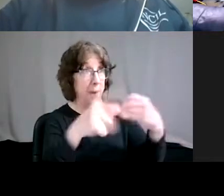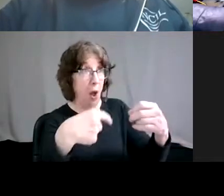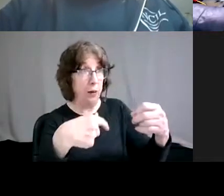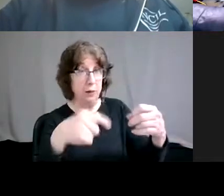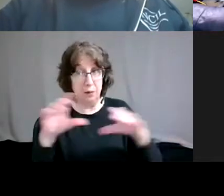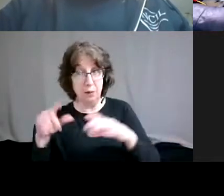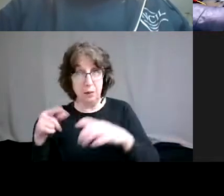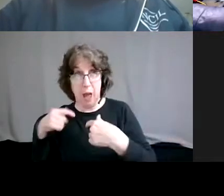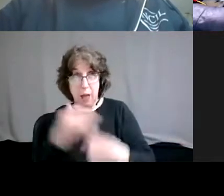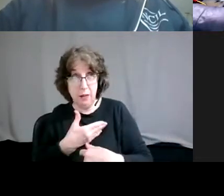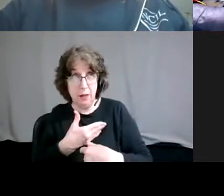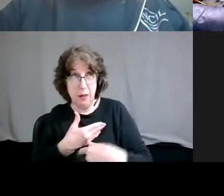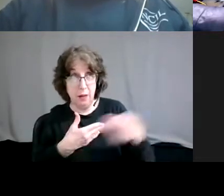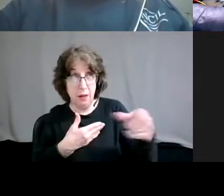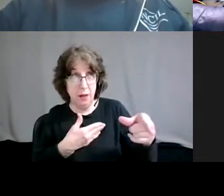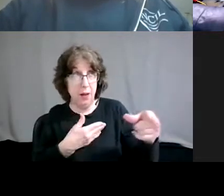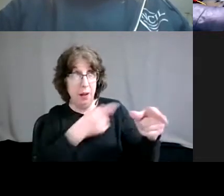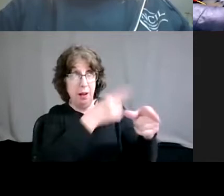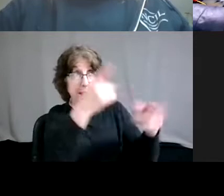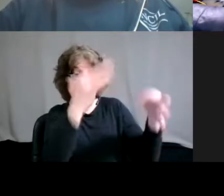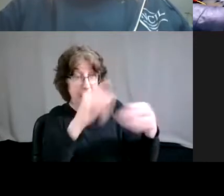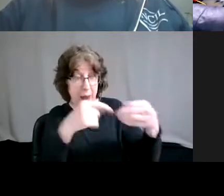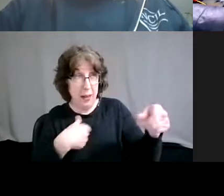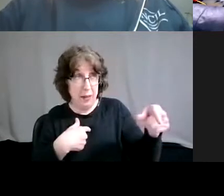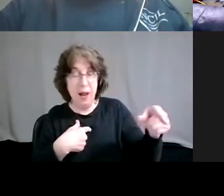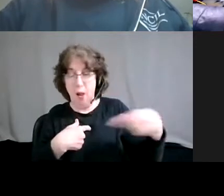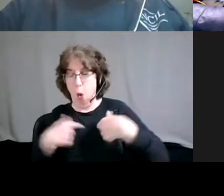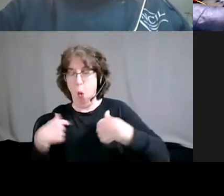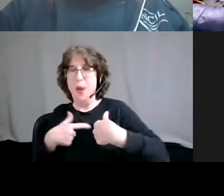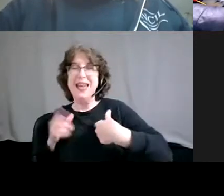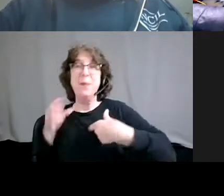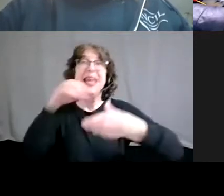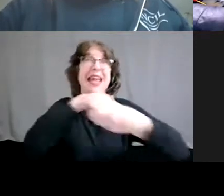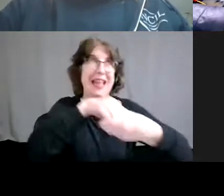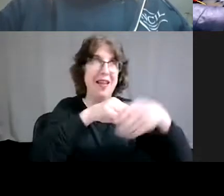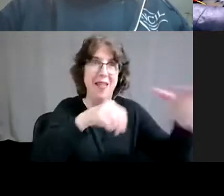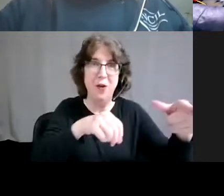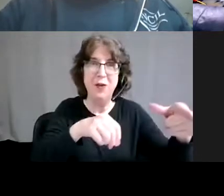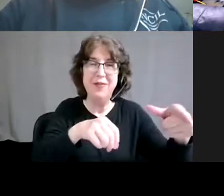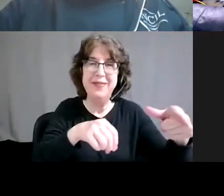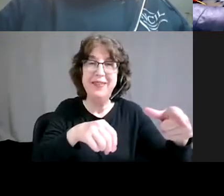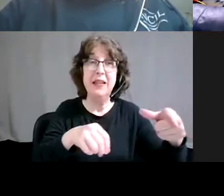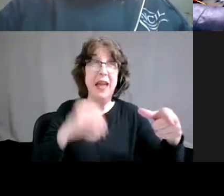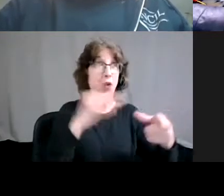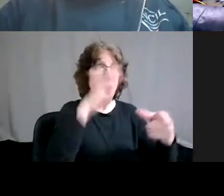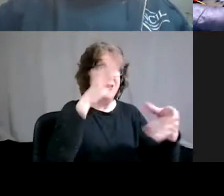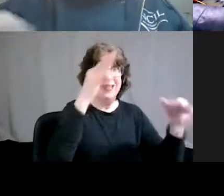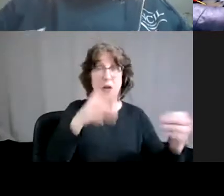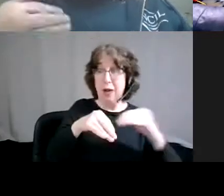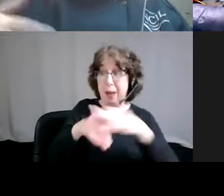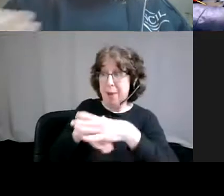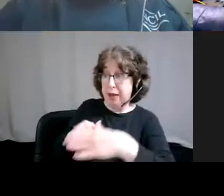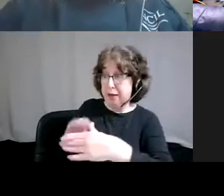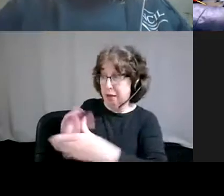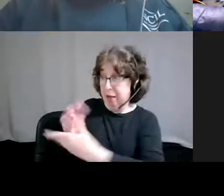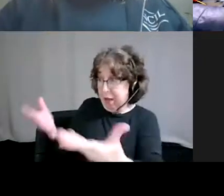uh, that you are including the people, the decisions will impact. Um, so don't create policy without the